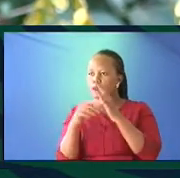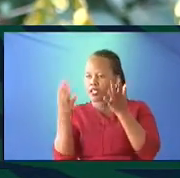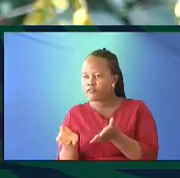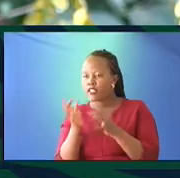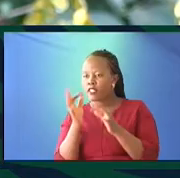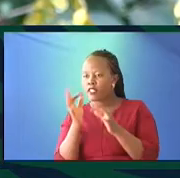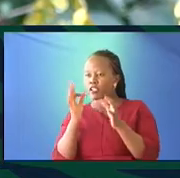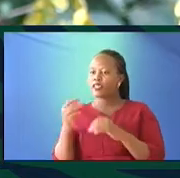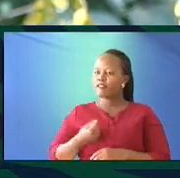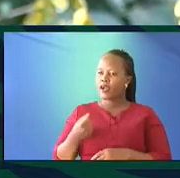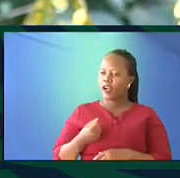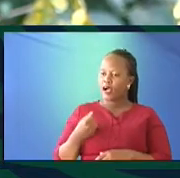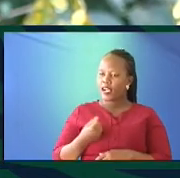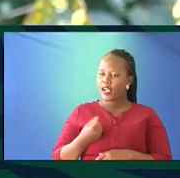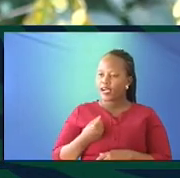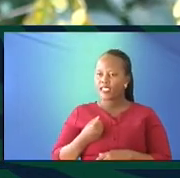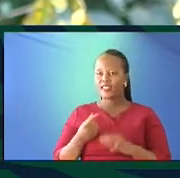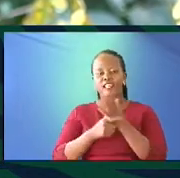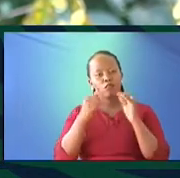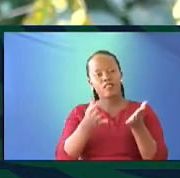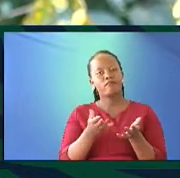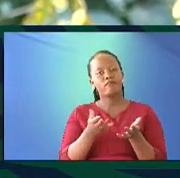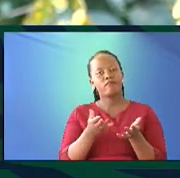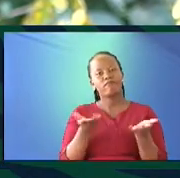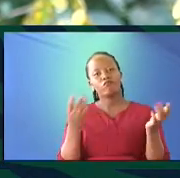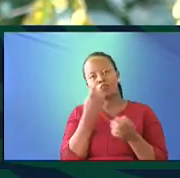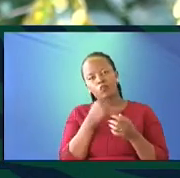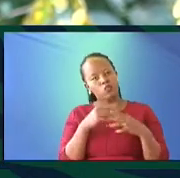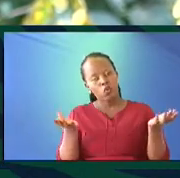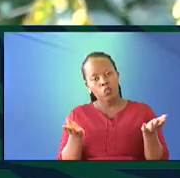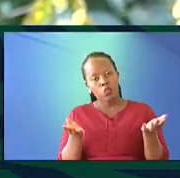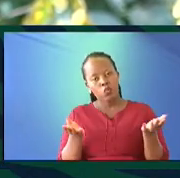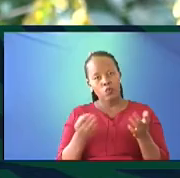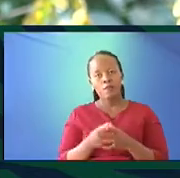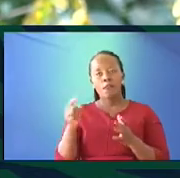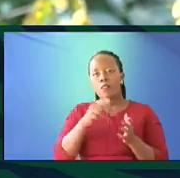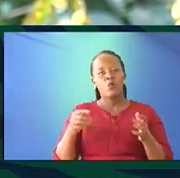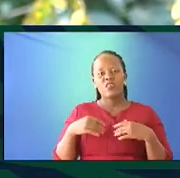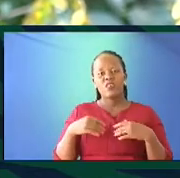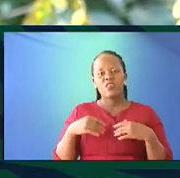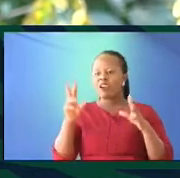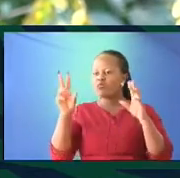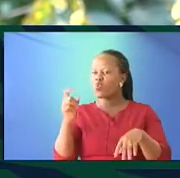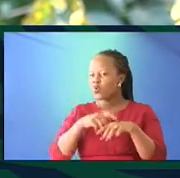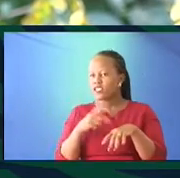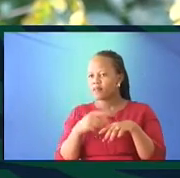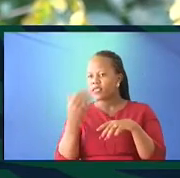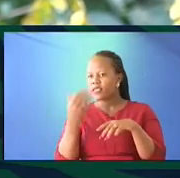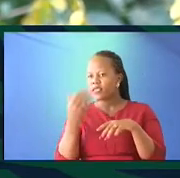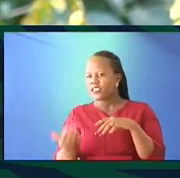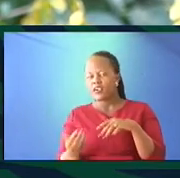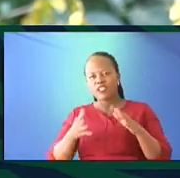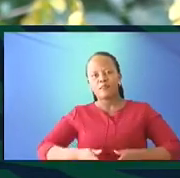If it is a girl, the name is Y. So, there is no time that a child